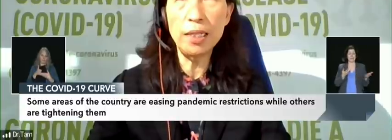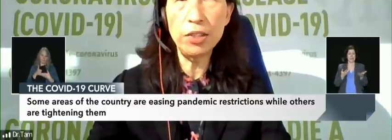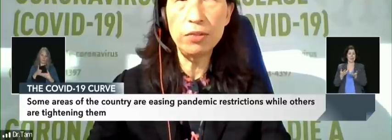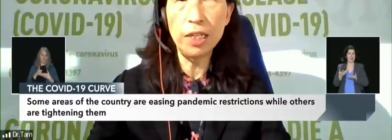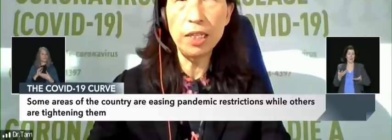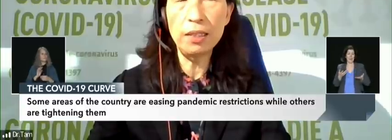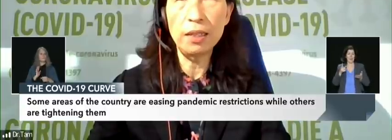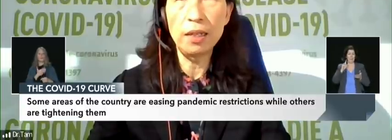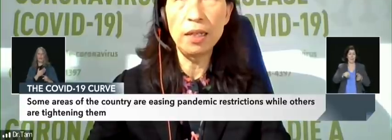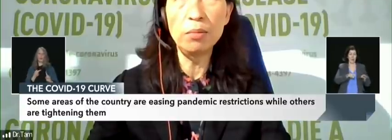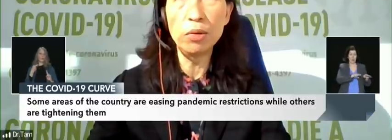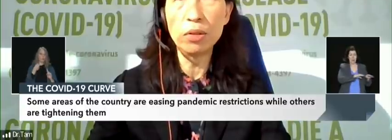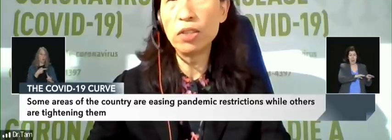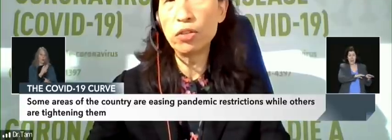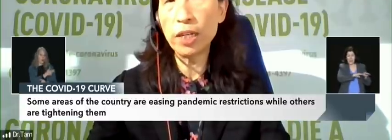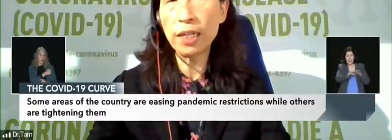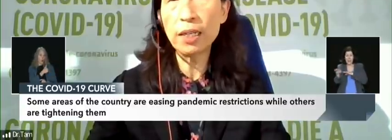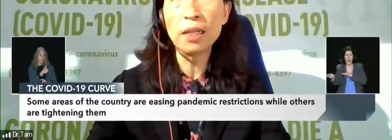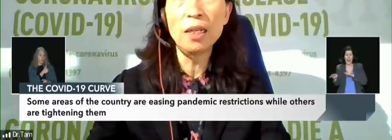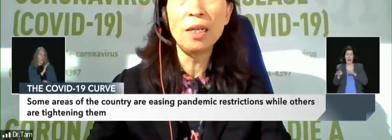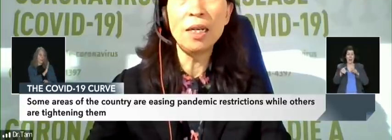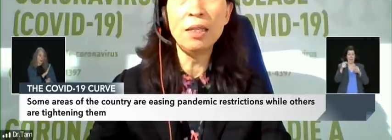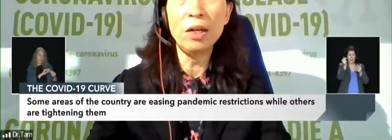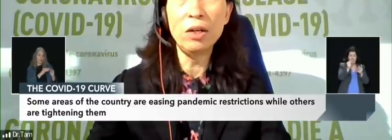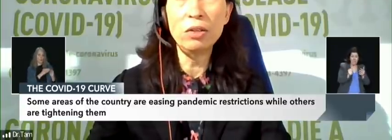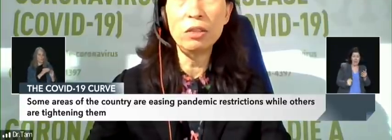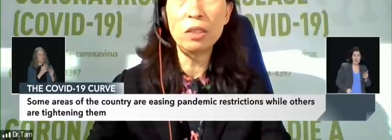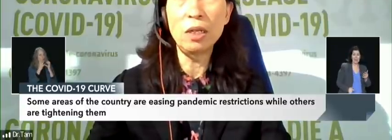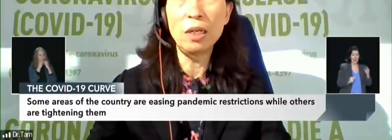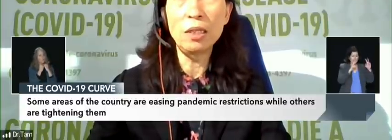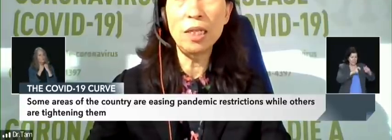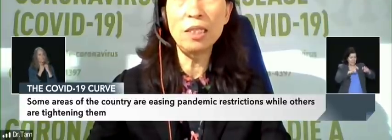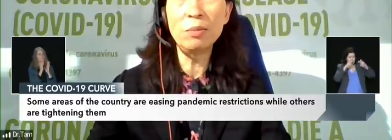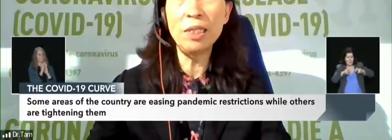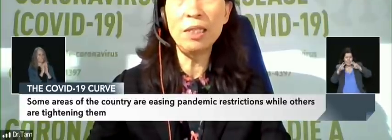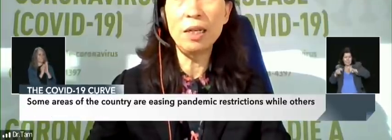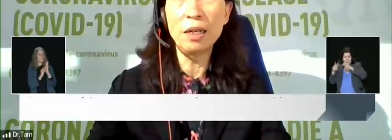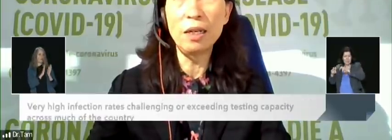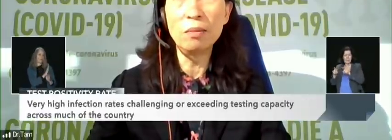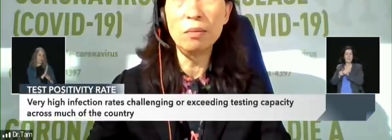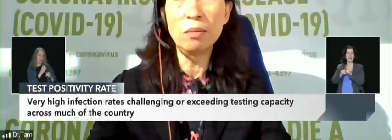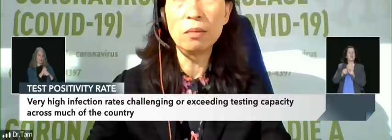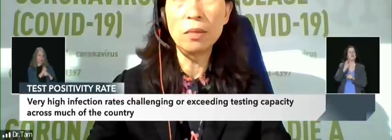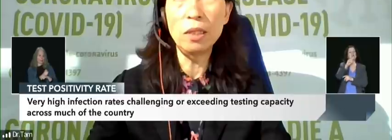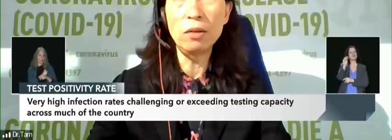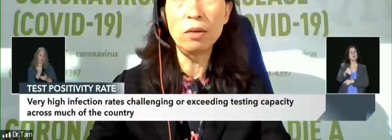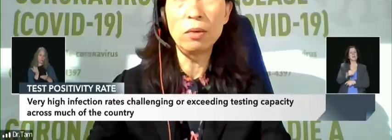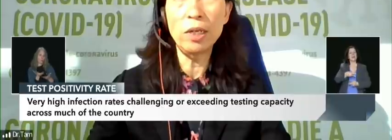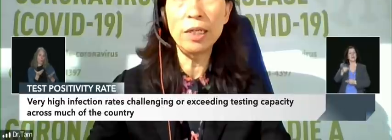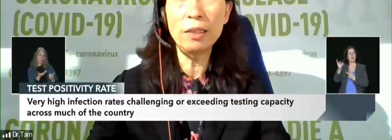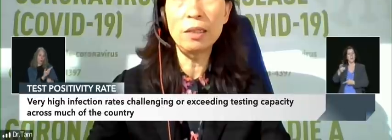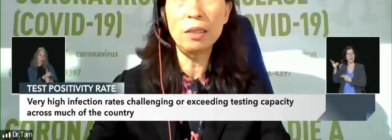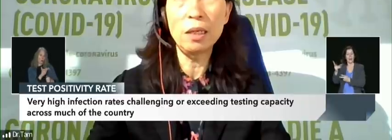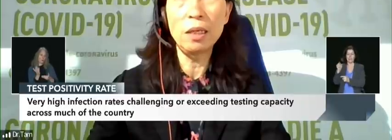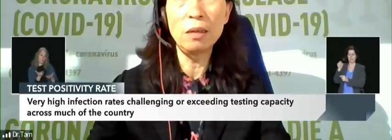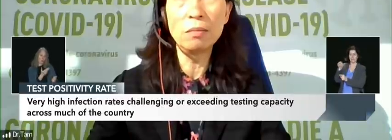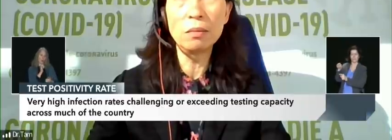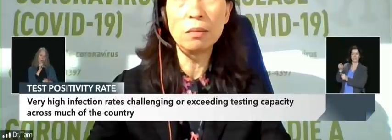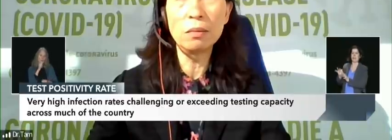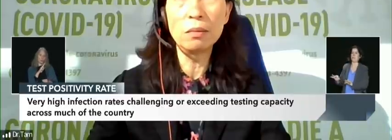hospitalization rates are important to track and those tend to be quite